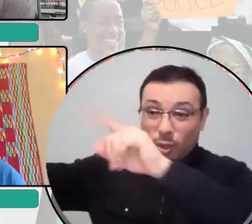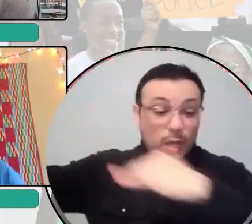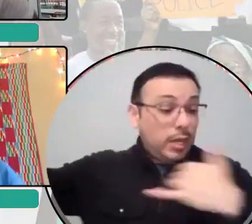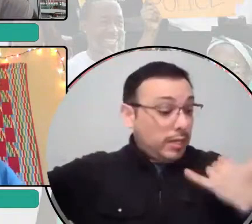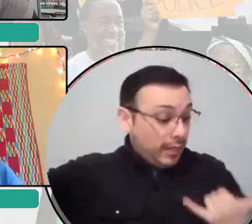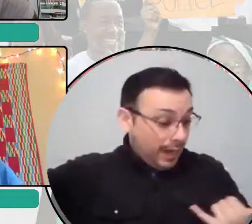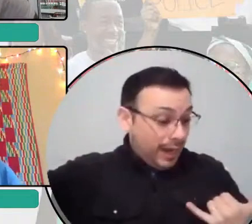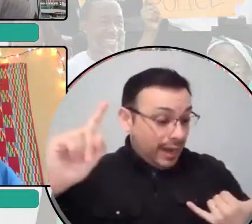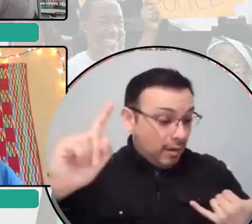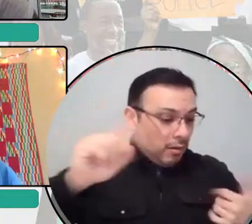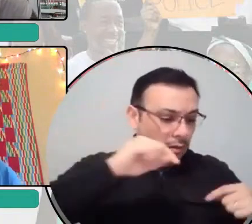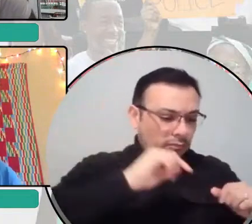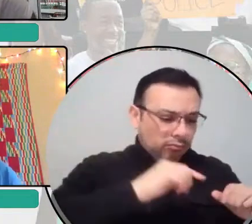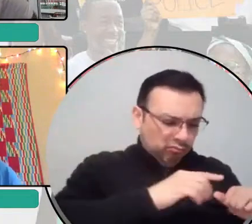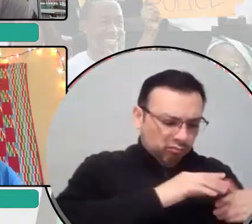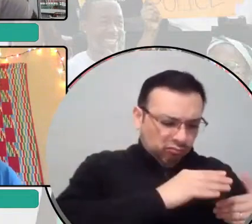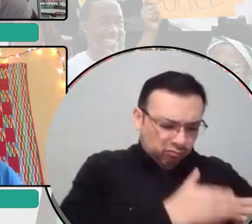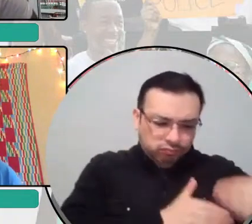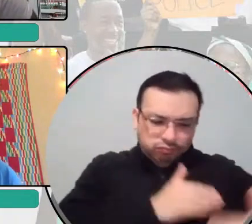right now?